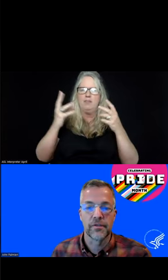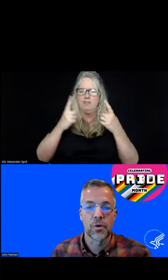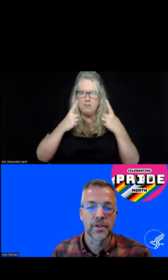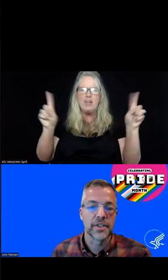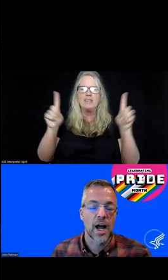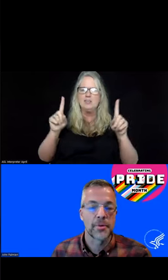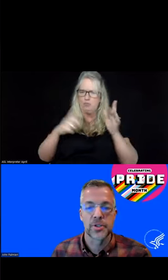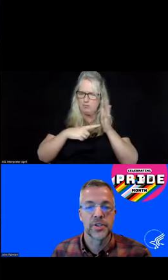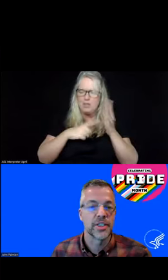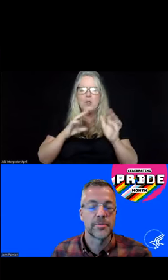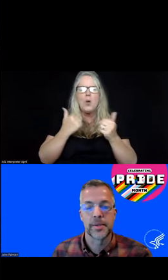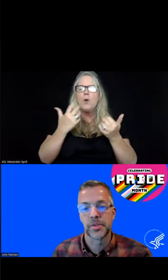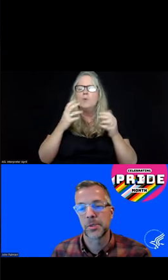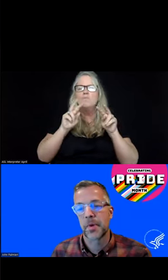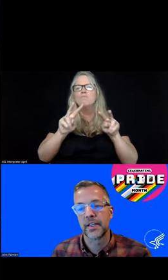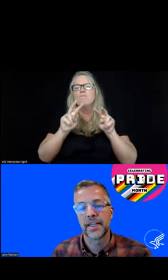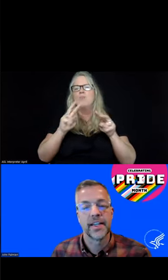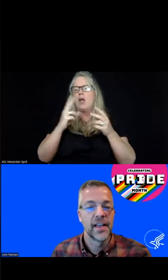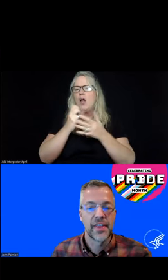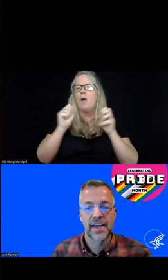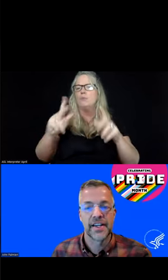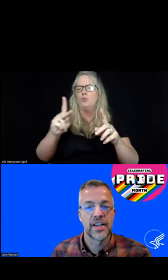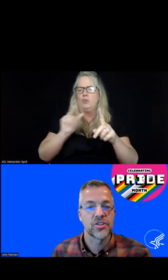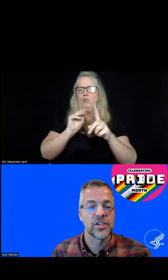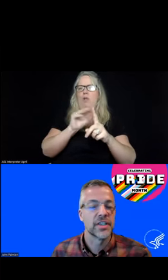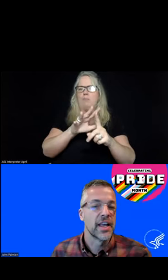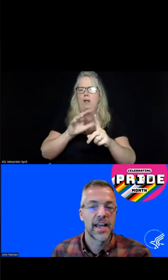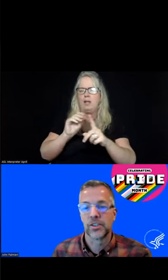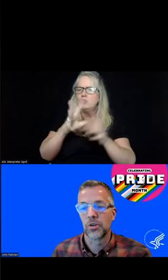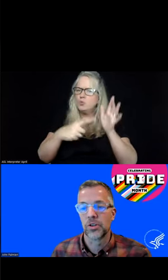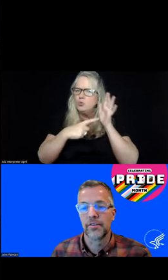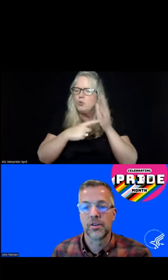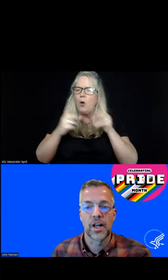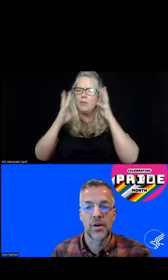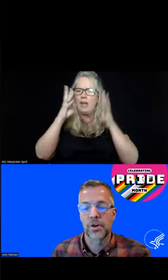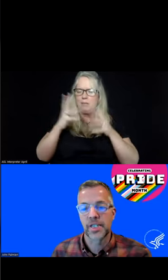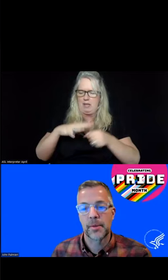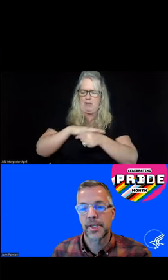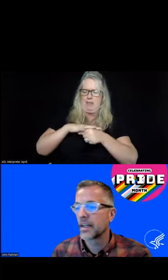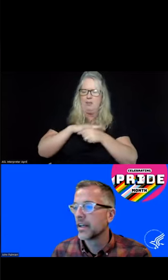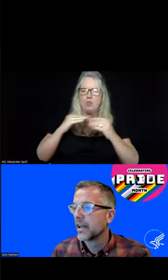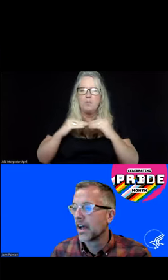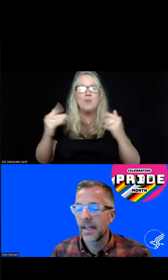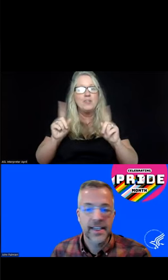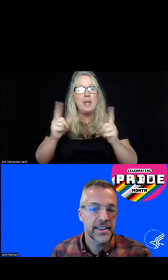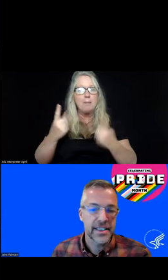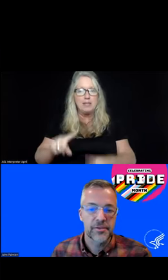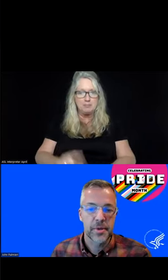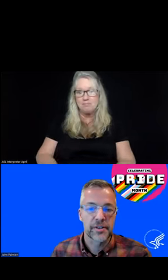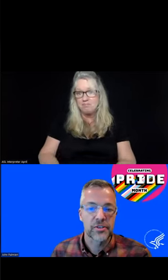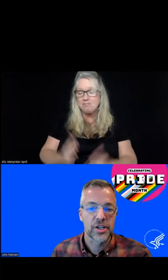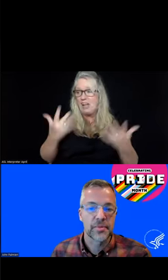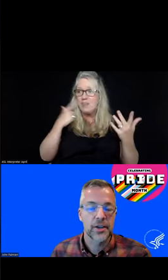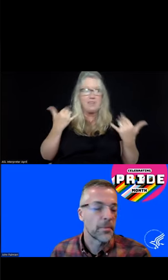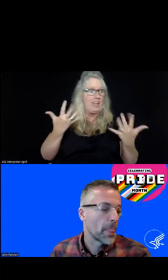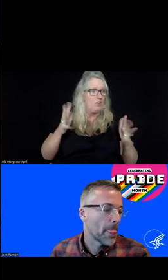looking forward to opportunities to be able to spotlight that innovation at the local level where it's happening. And I think that's it for